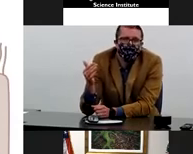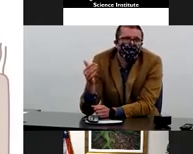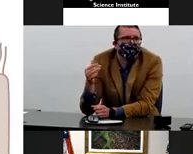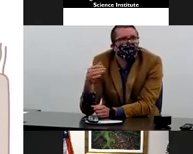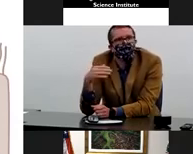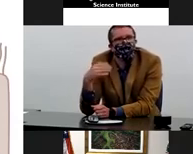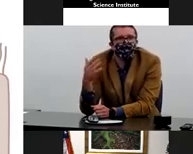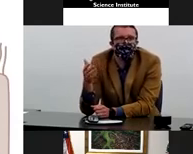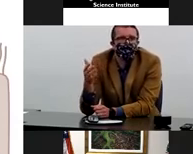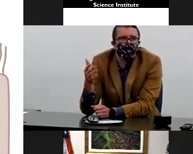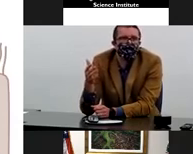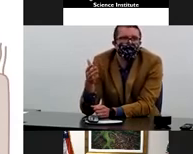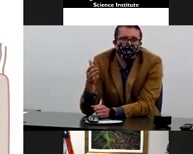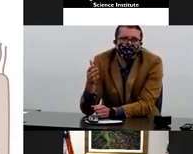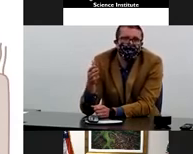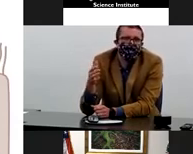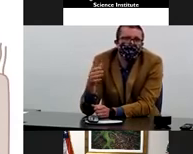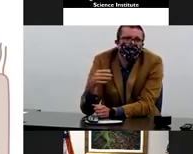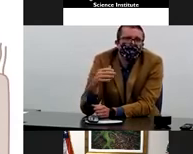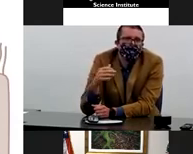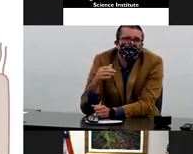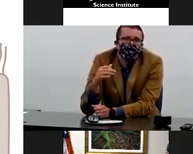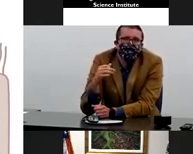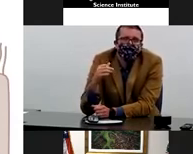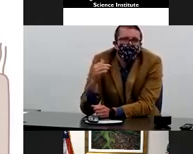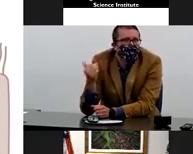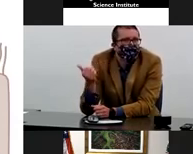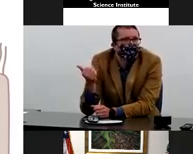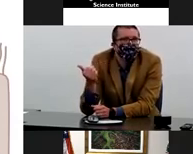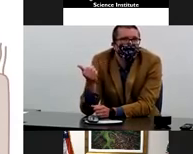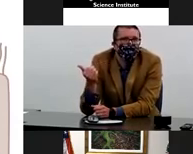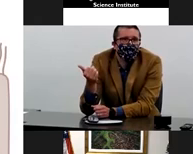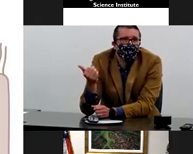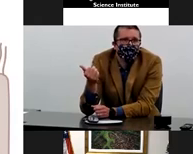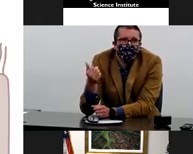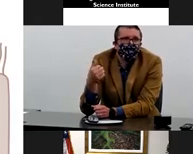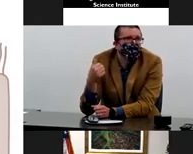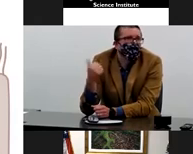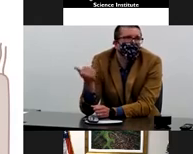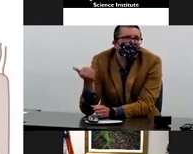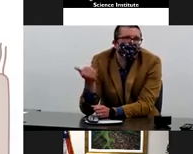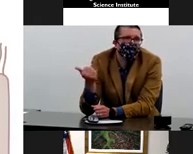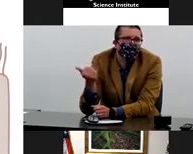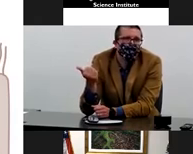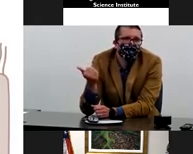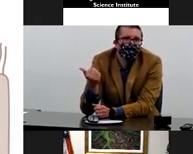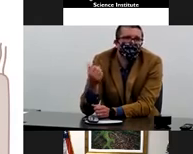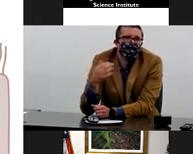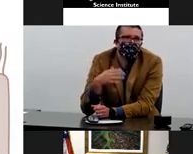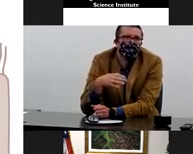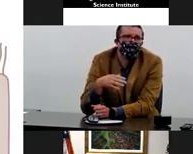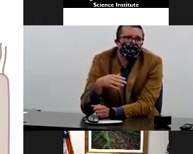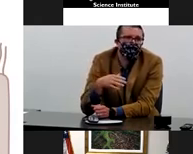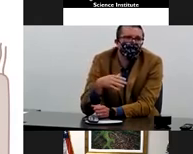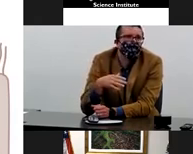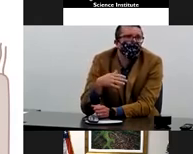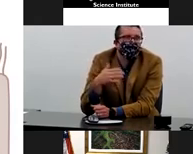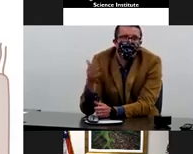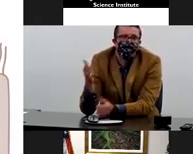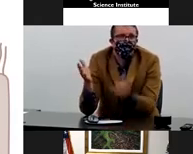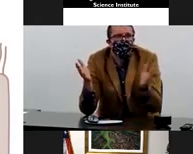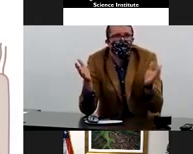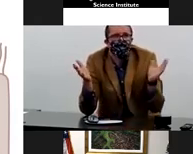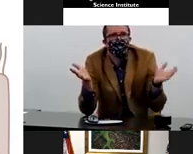again, you ultimately would be protected. So the question is always out there, will people be protected when they've been infected?